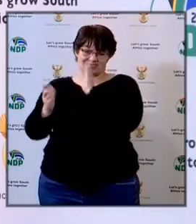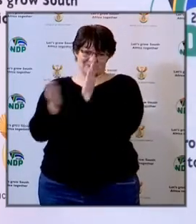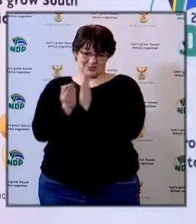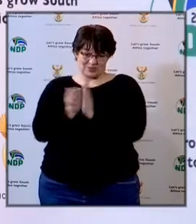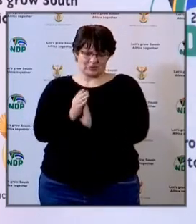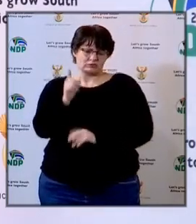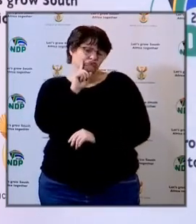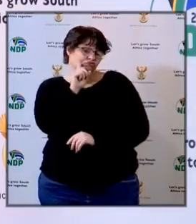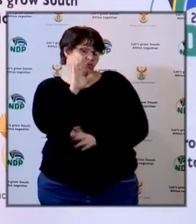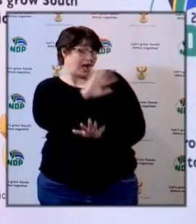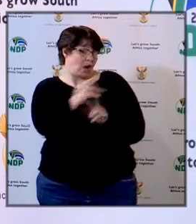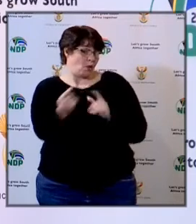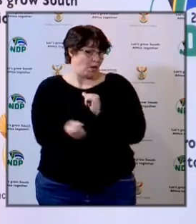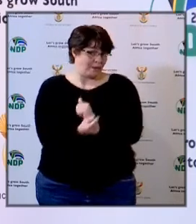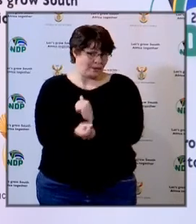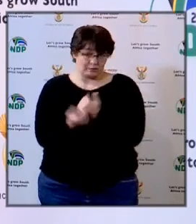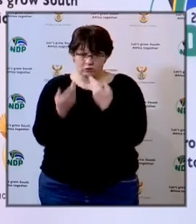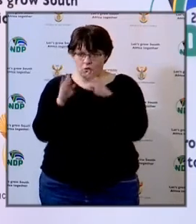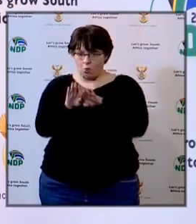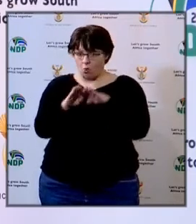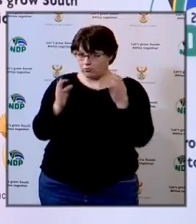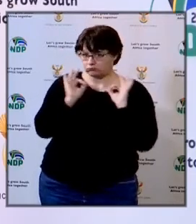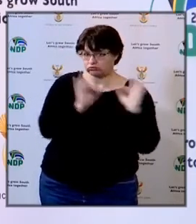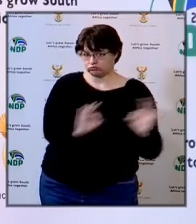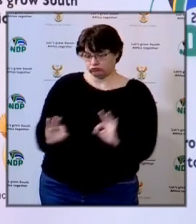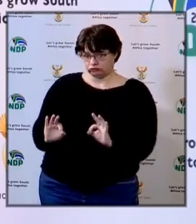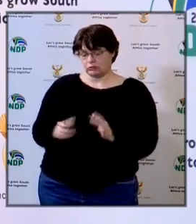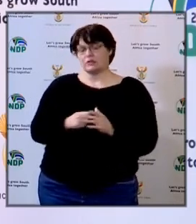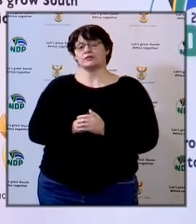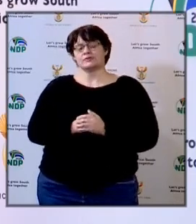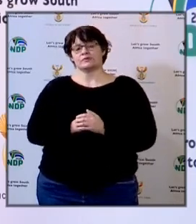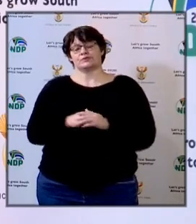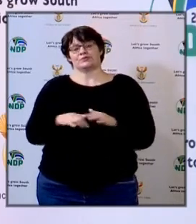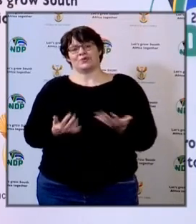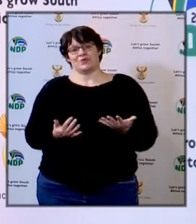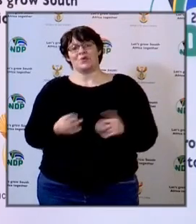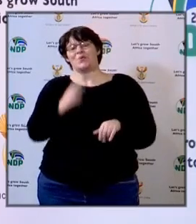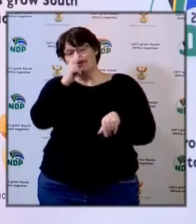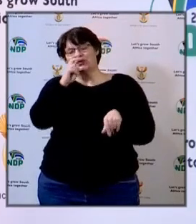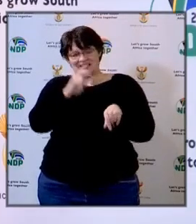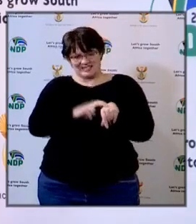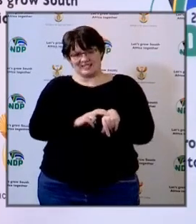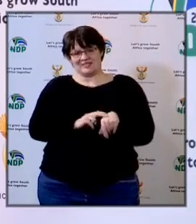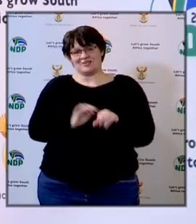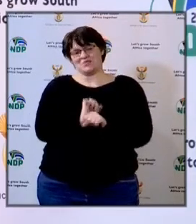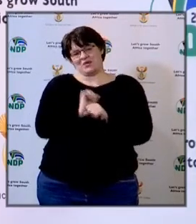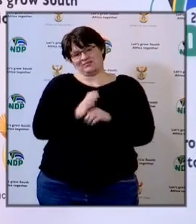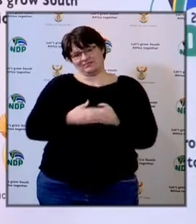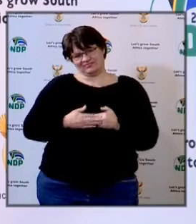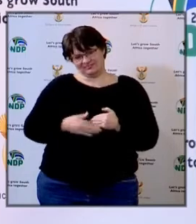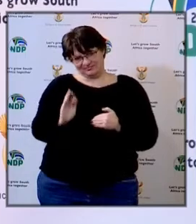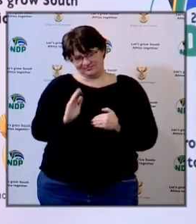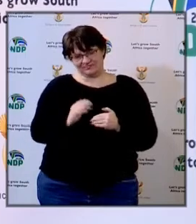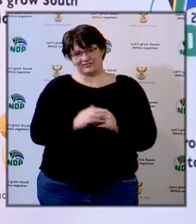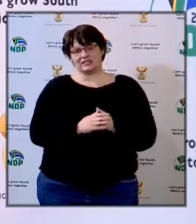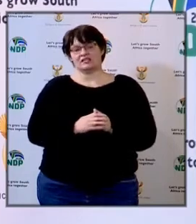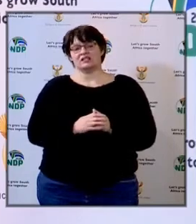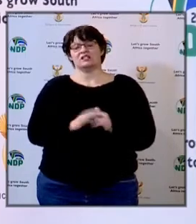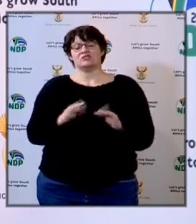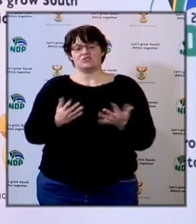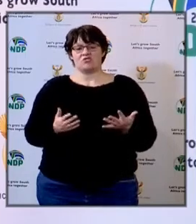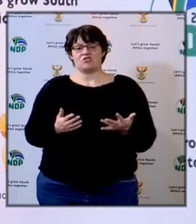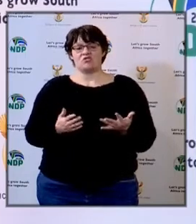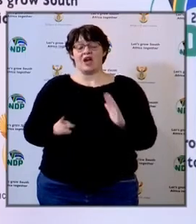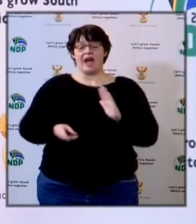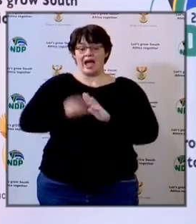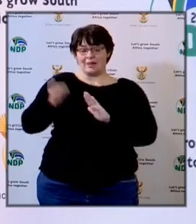just see how things are going so it's work that we need to do and we'll be doing that work and we'll be providing